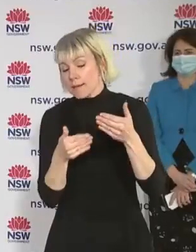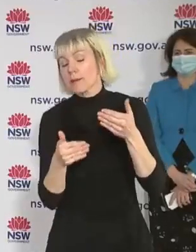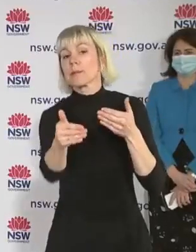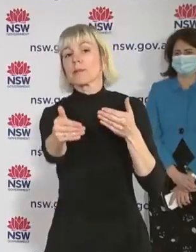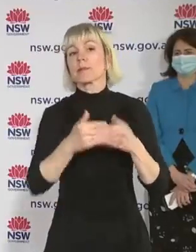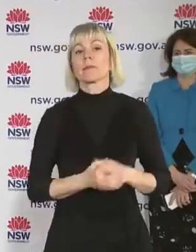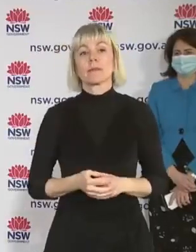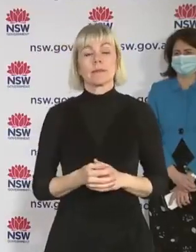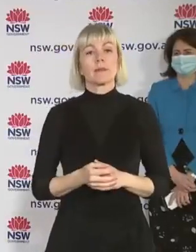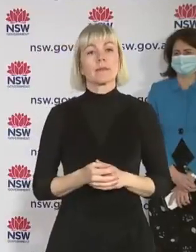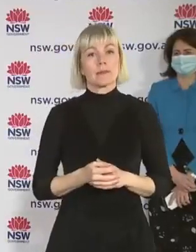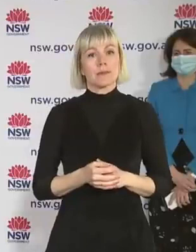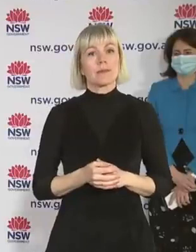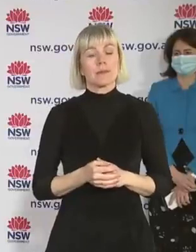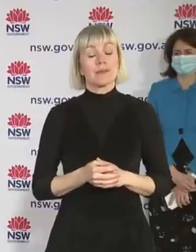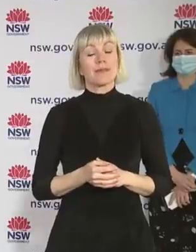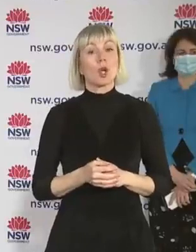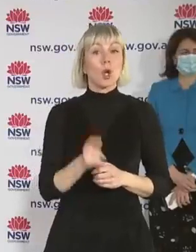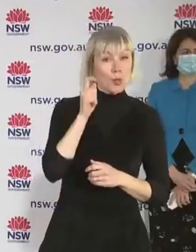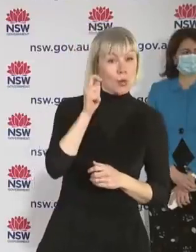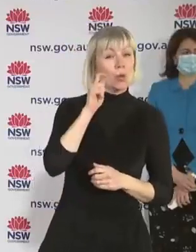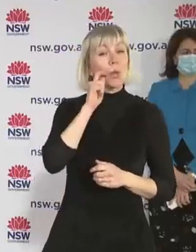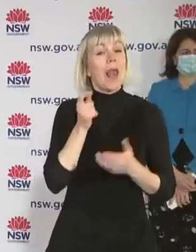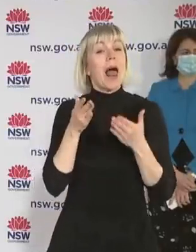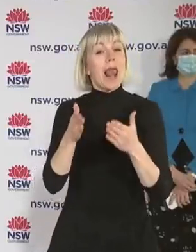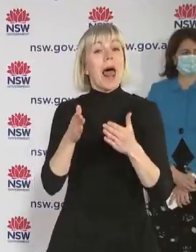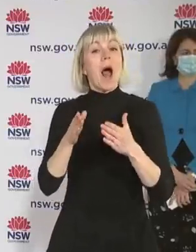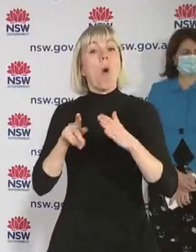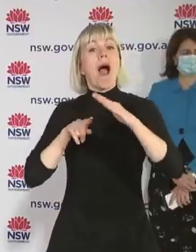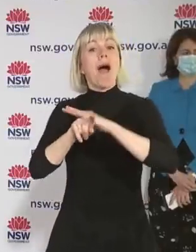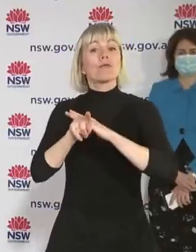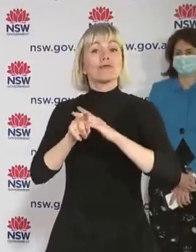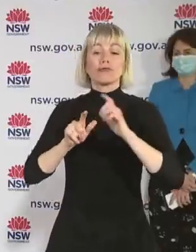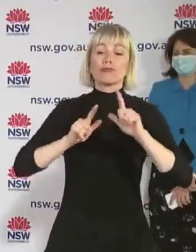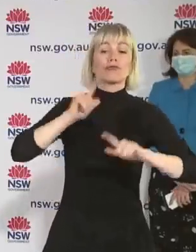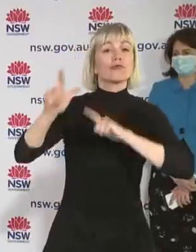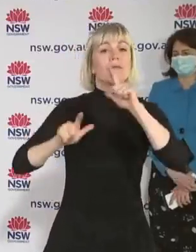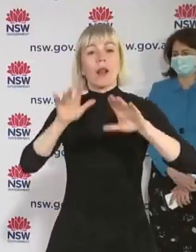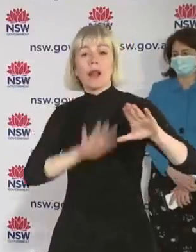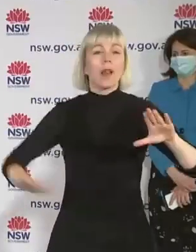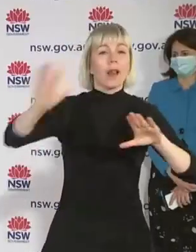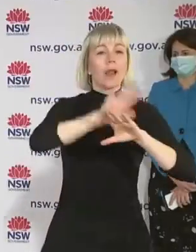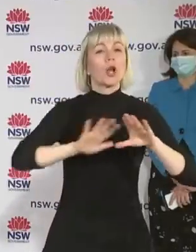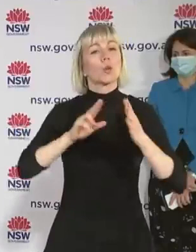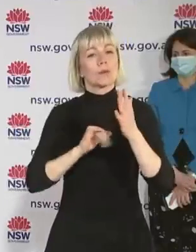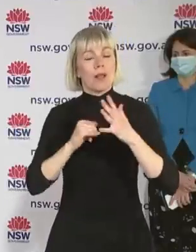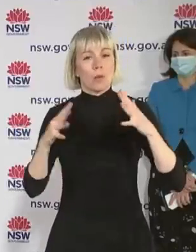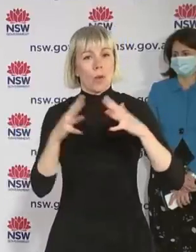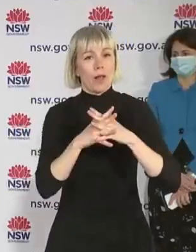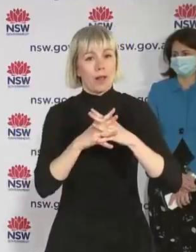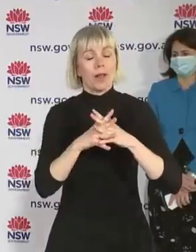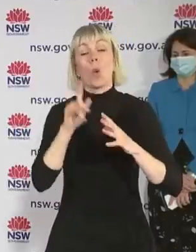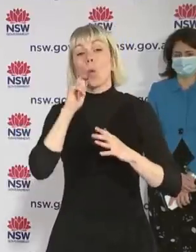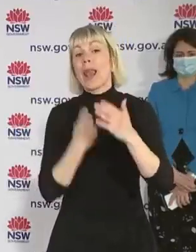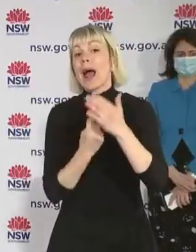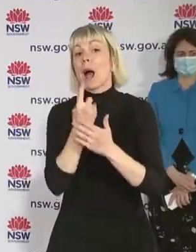that we are now moving regional travel, so those in Greater Metro Sydney, travelling to the regions not until we get to 80%. So